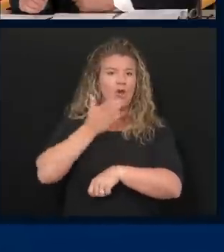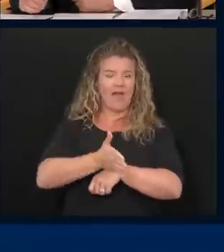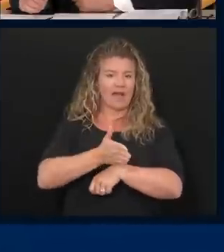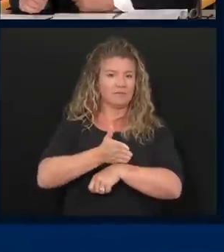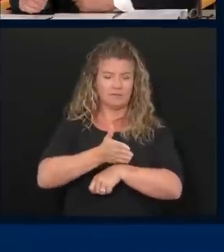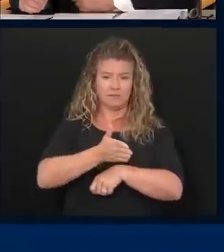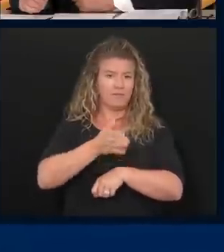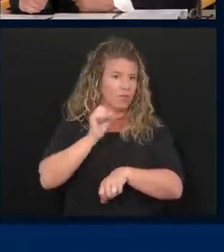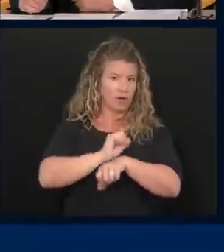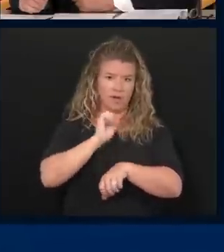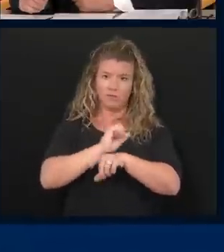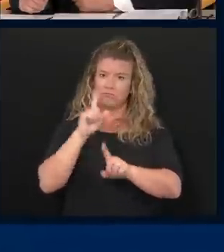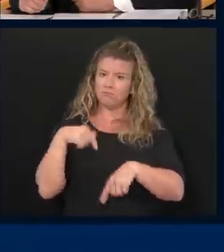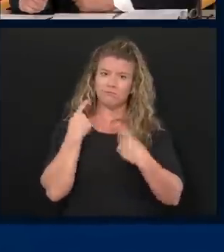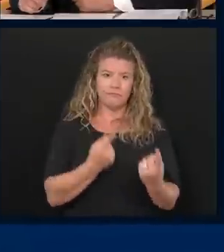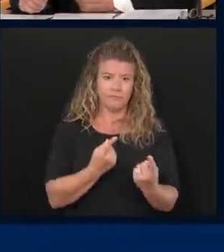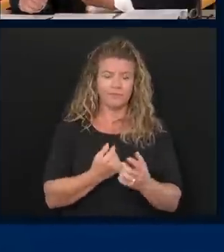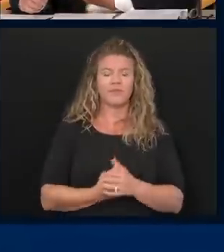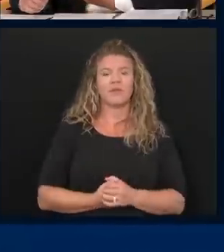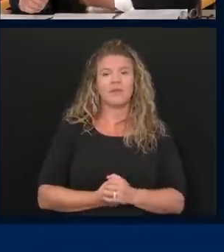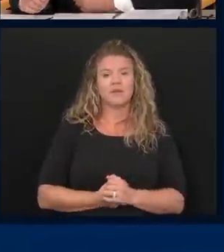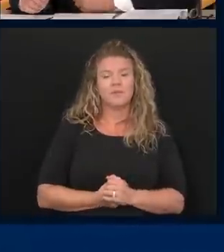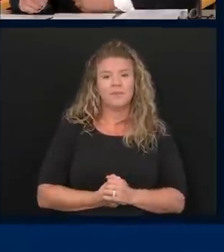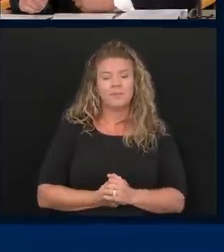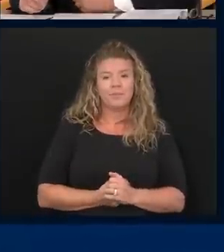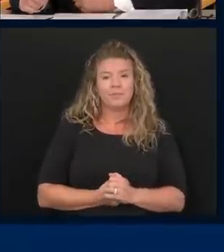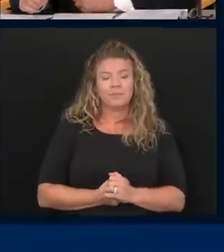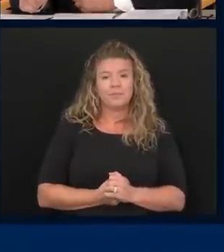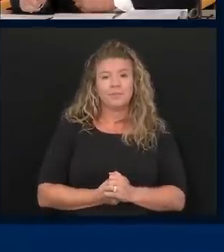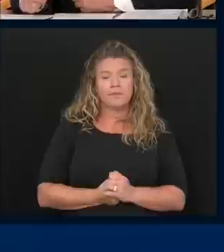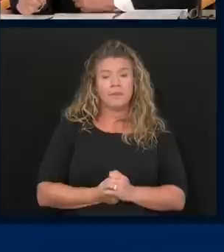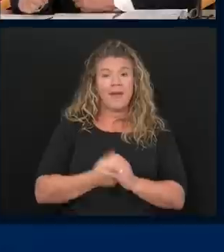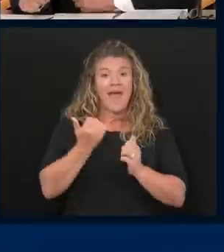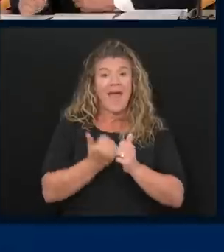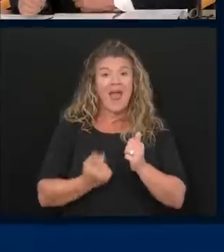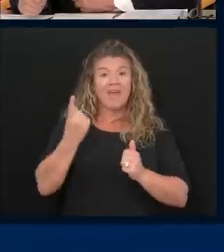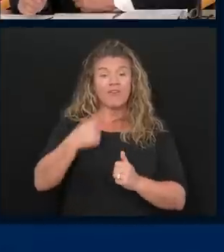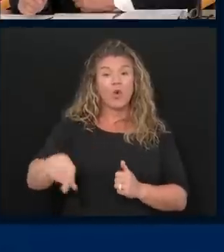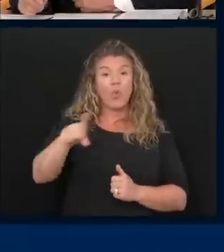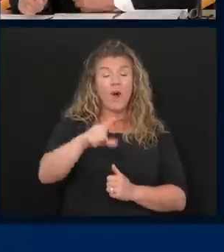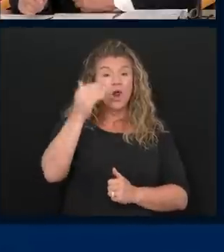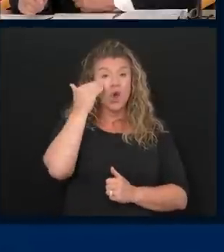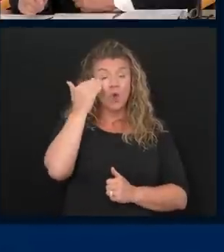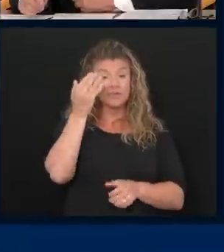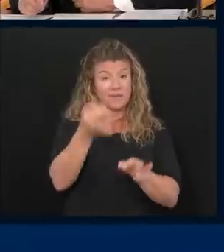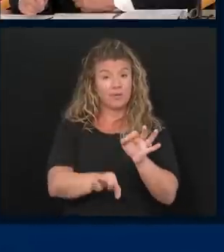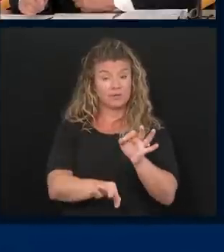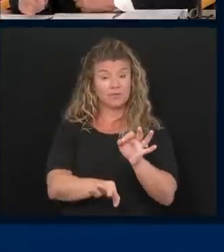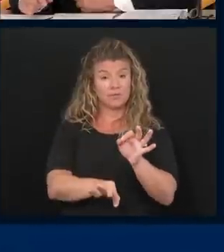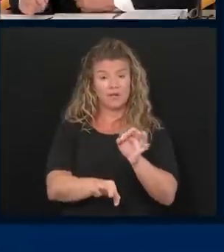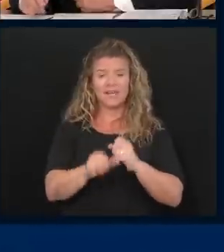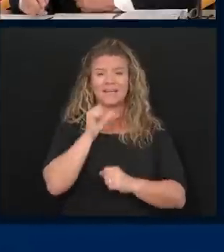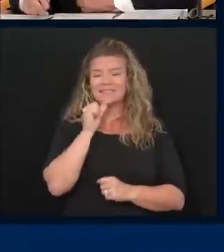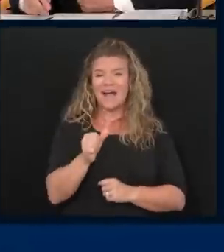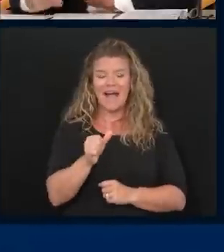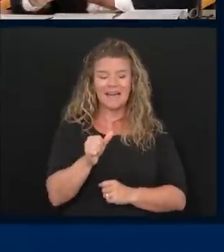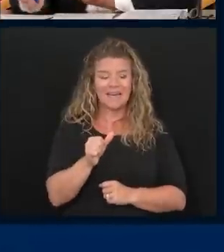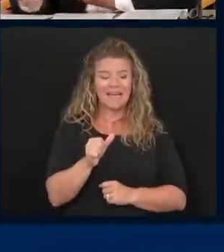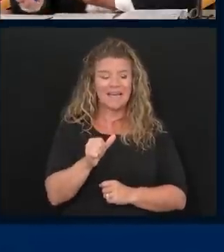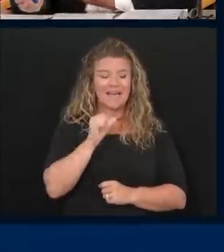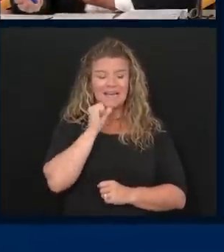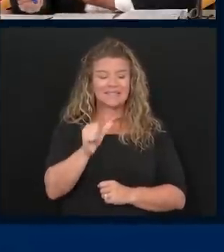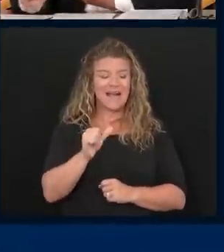but we might, you know, everyone surely knows it's just as simple as this. It's not, it's not an